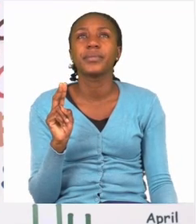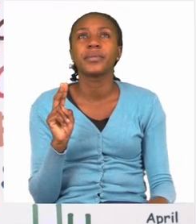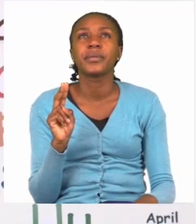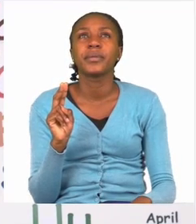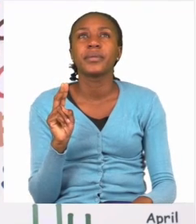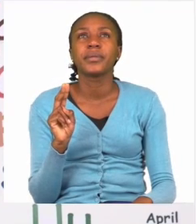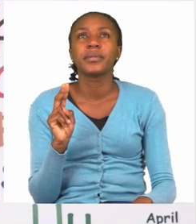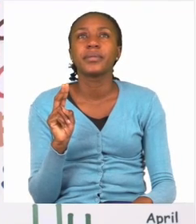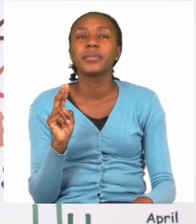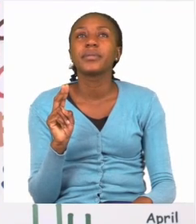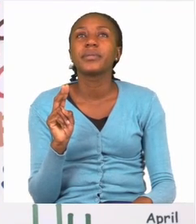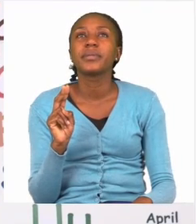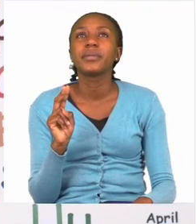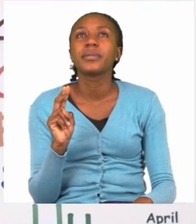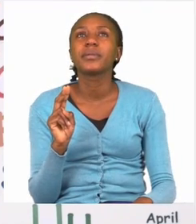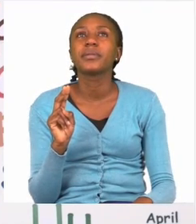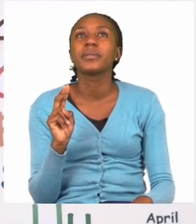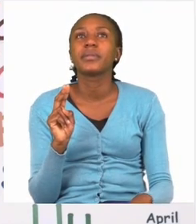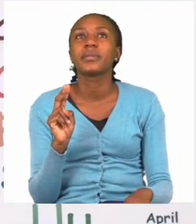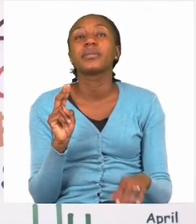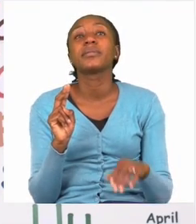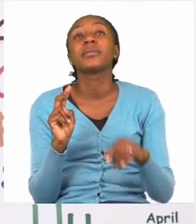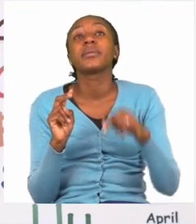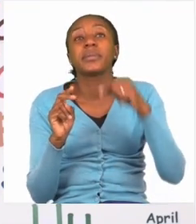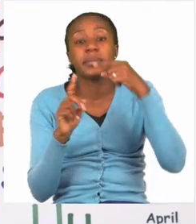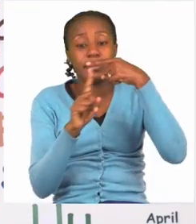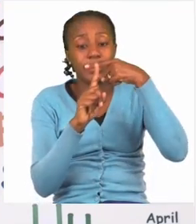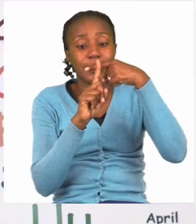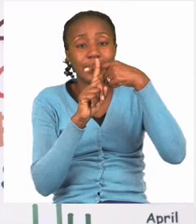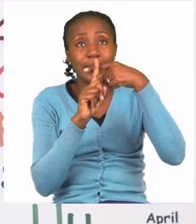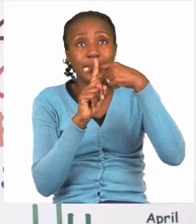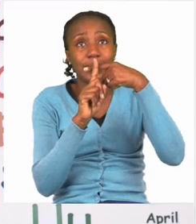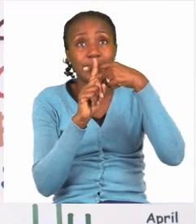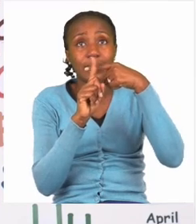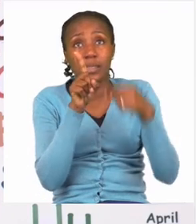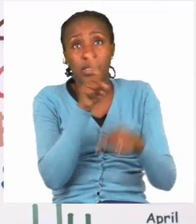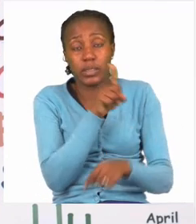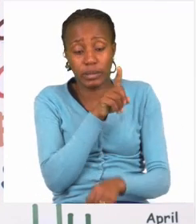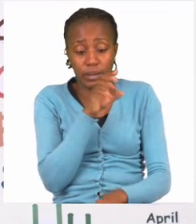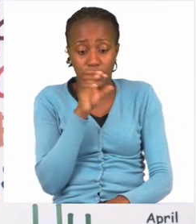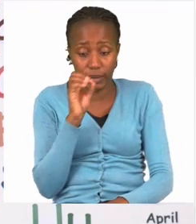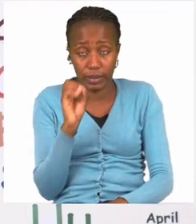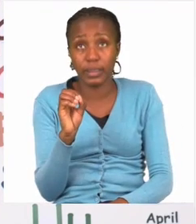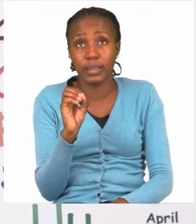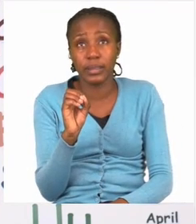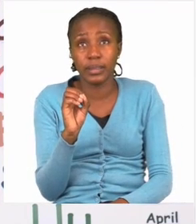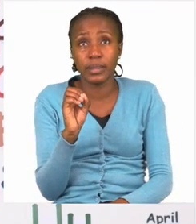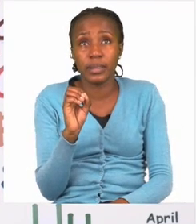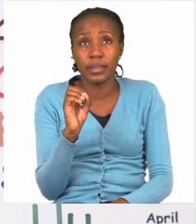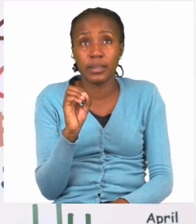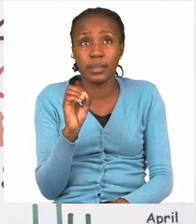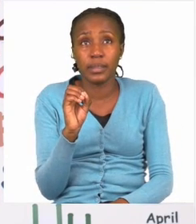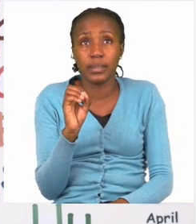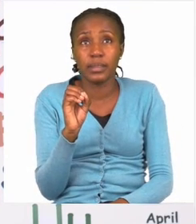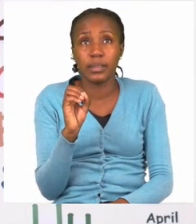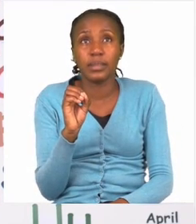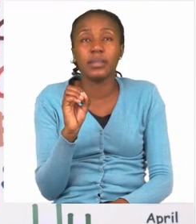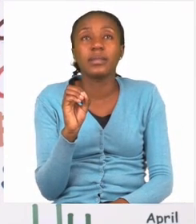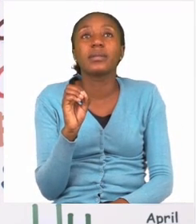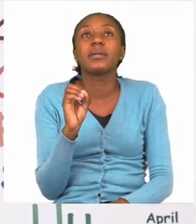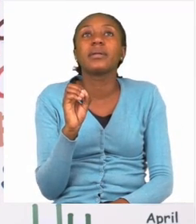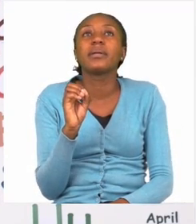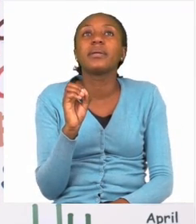take the one number and we have to add 10 more and then we take the same